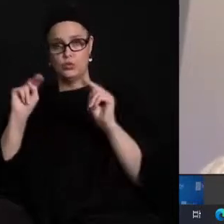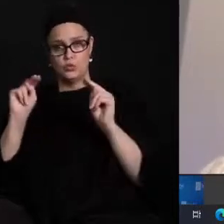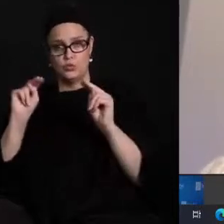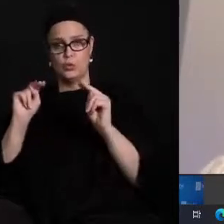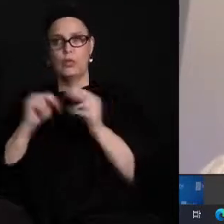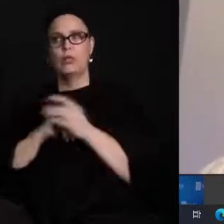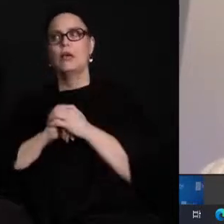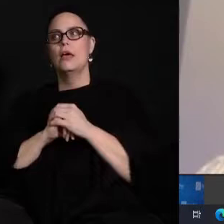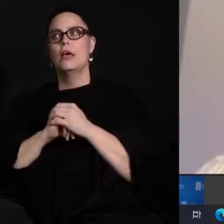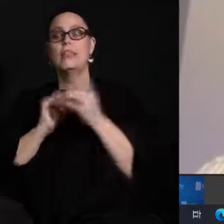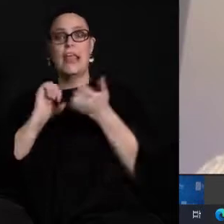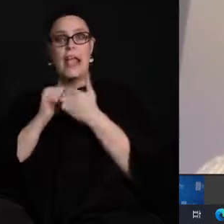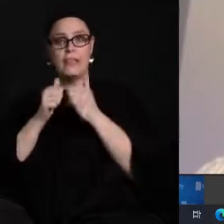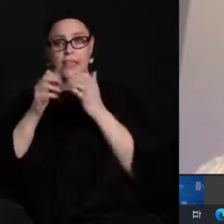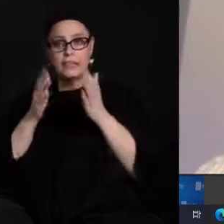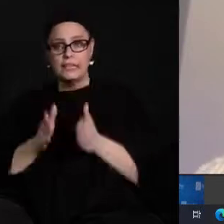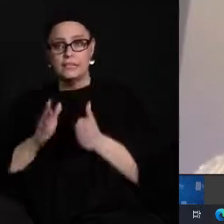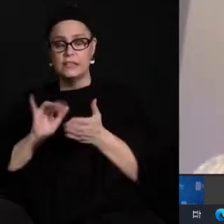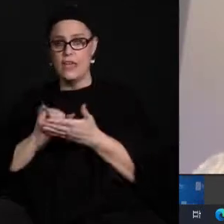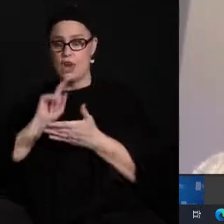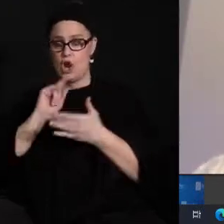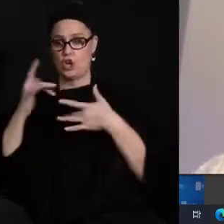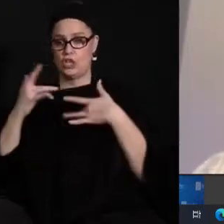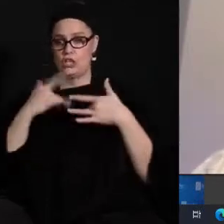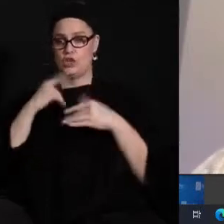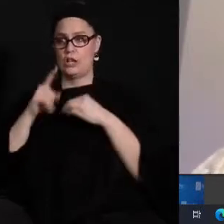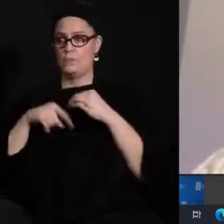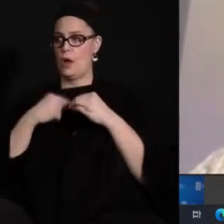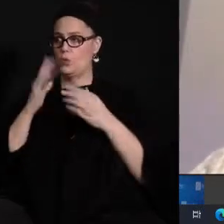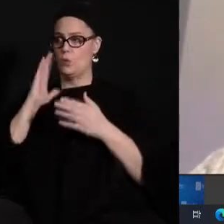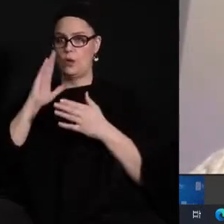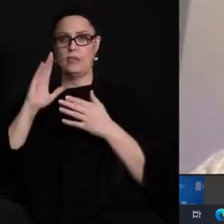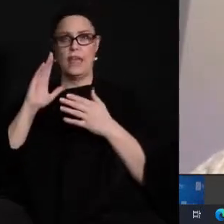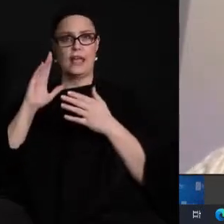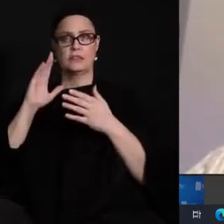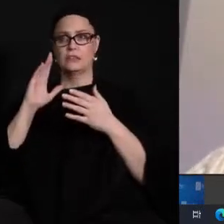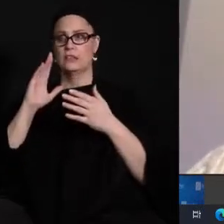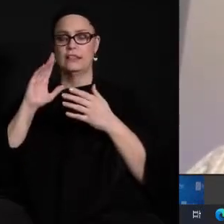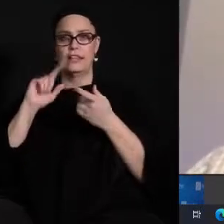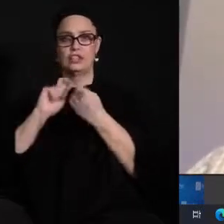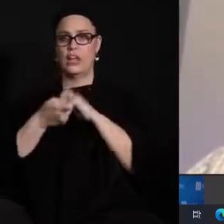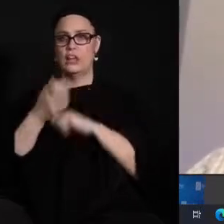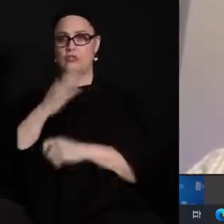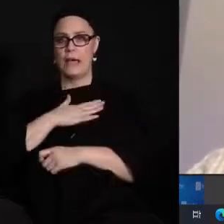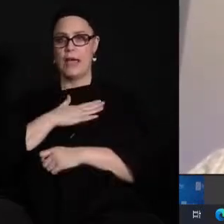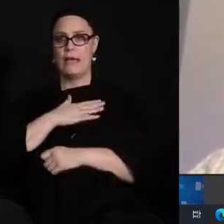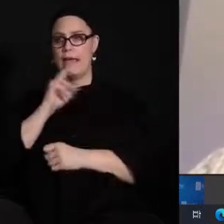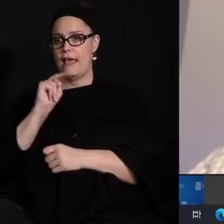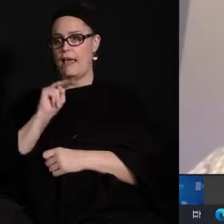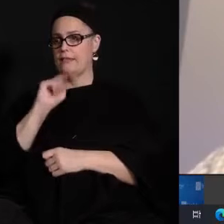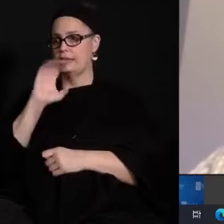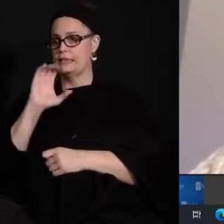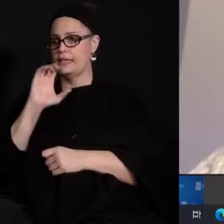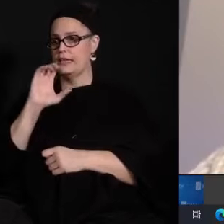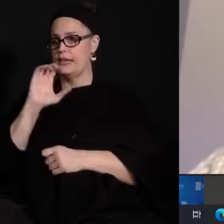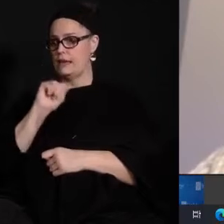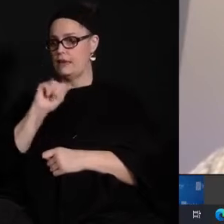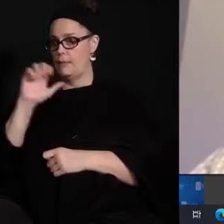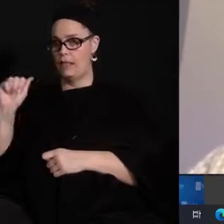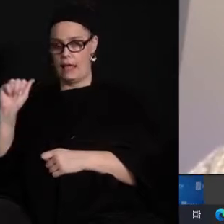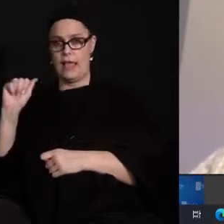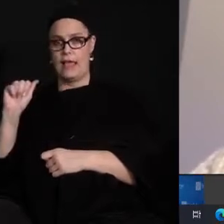student athletes who are concerned about um does is this going to affect ncaa eligibility um the ncaa